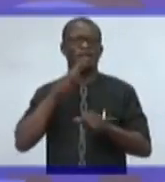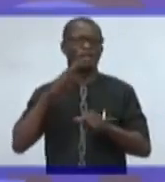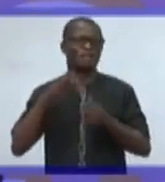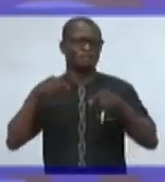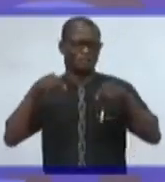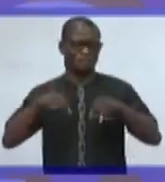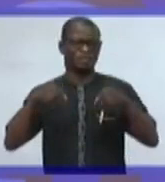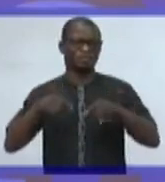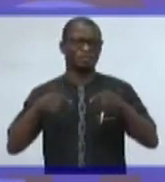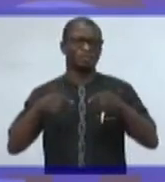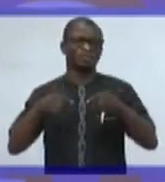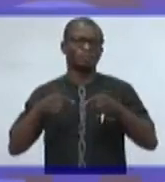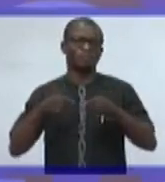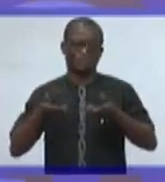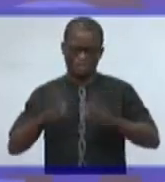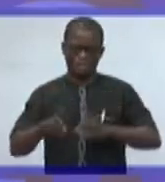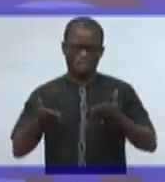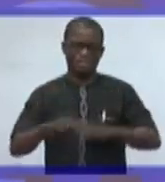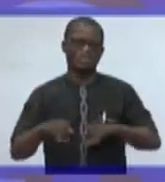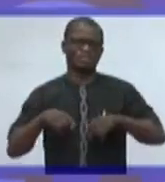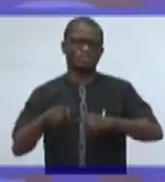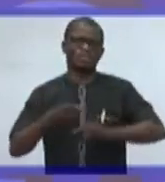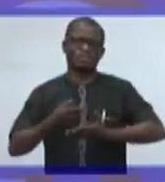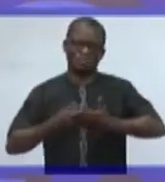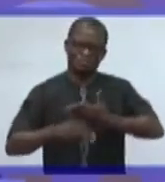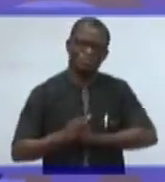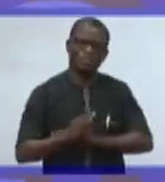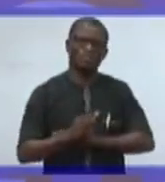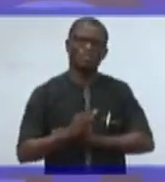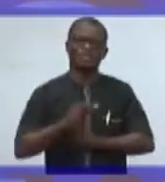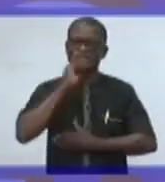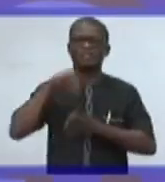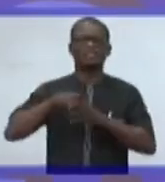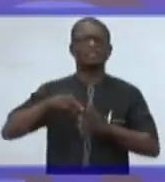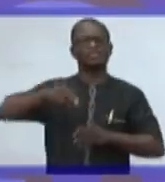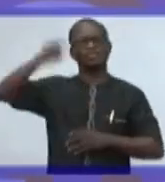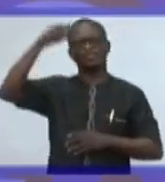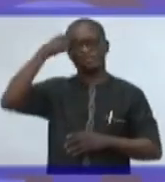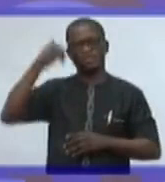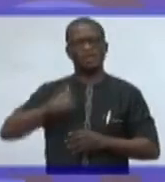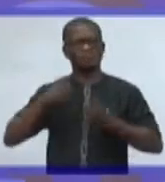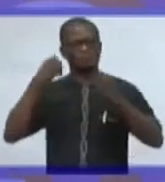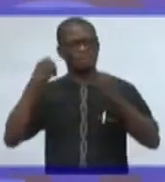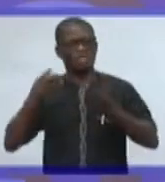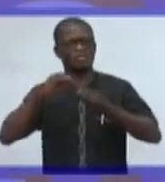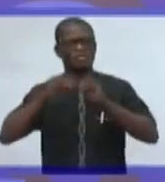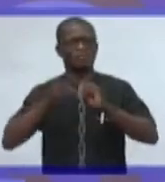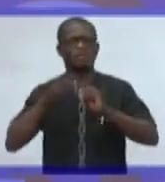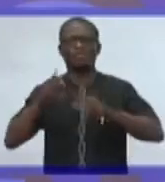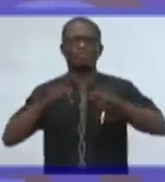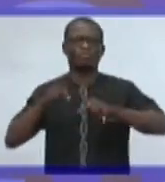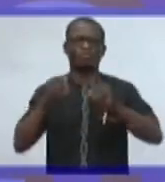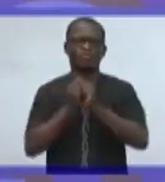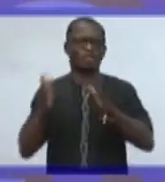infant mortality is in the north. Because you have a huge population of people, you have not paid attention to education